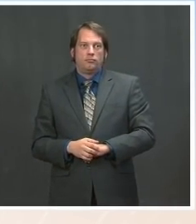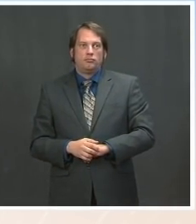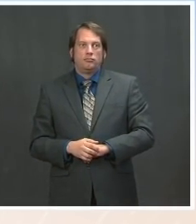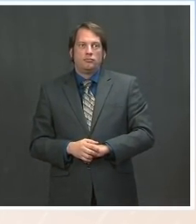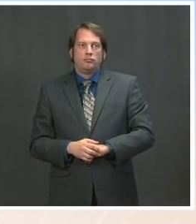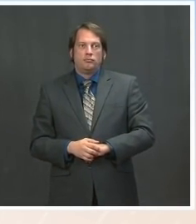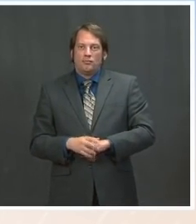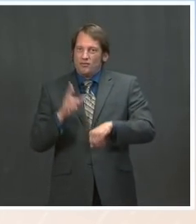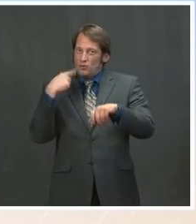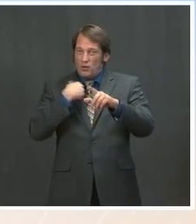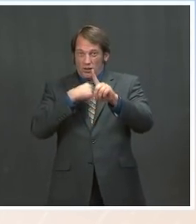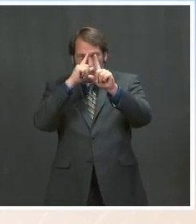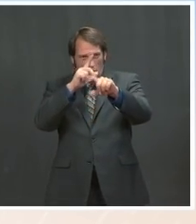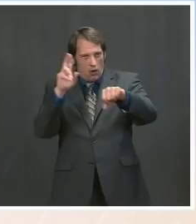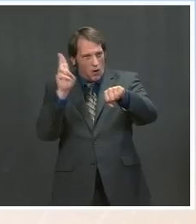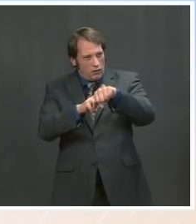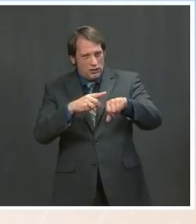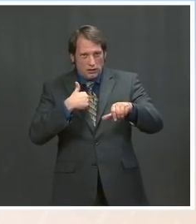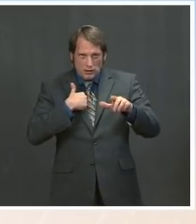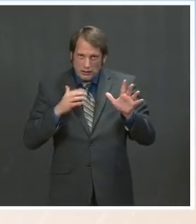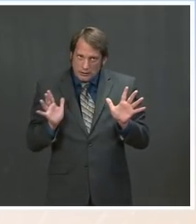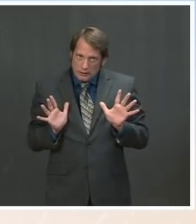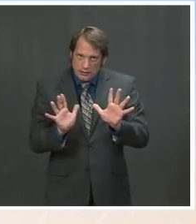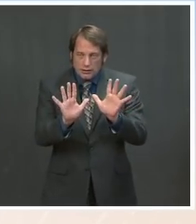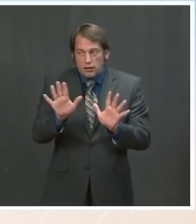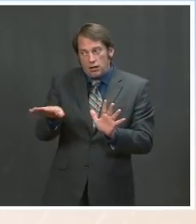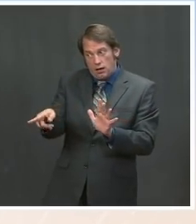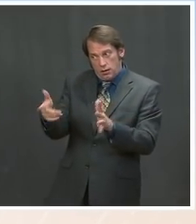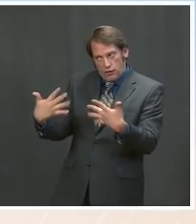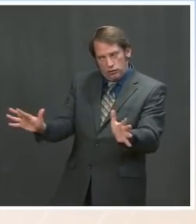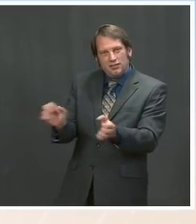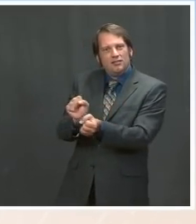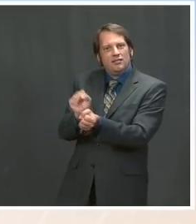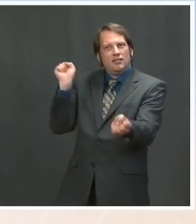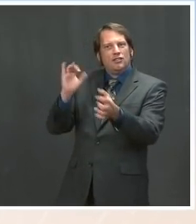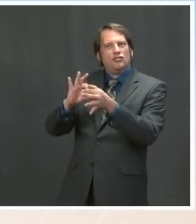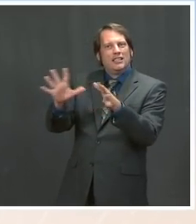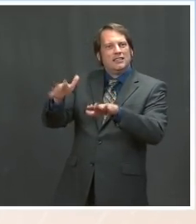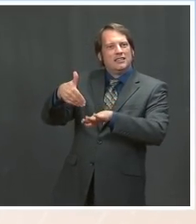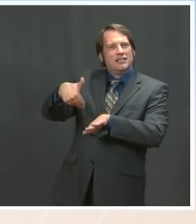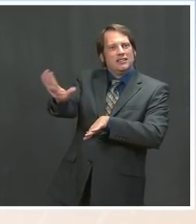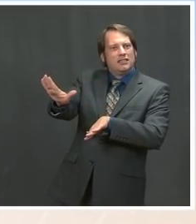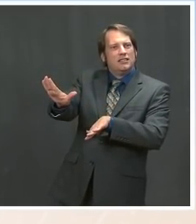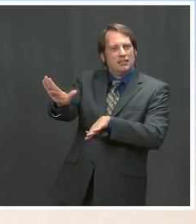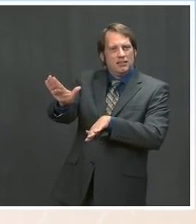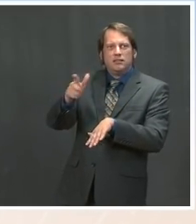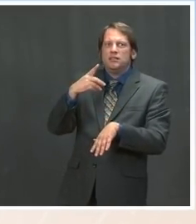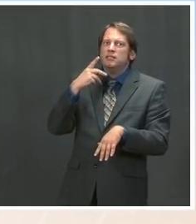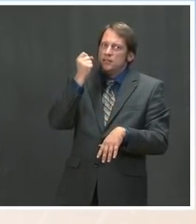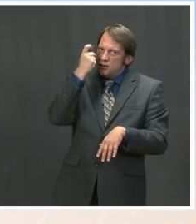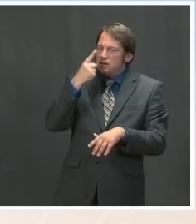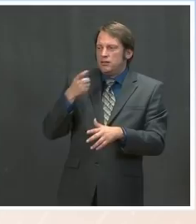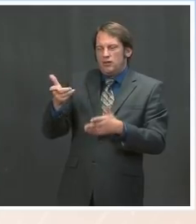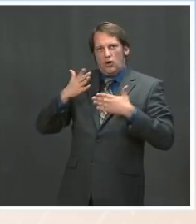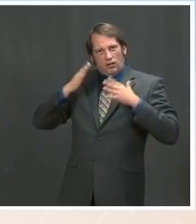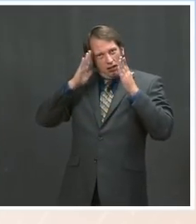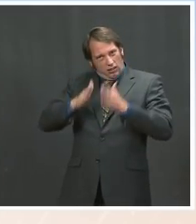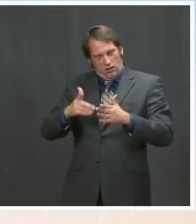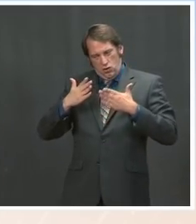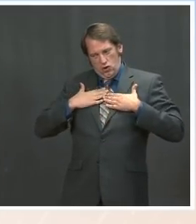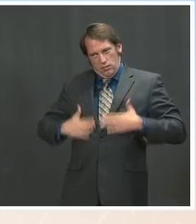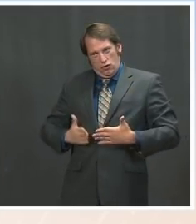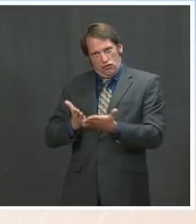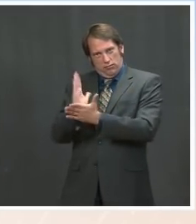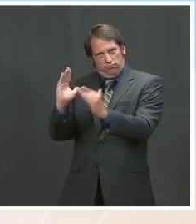push for his release and reiterate our view that he must be treated humanely. Go ahead.